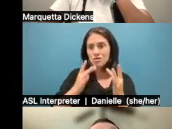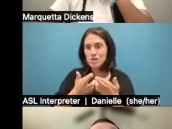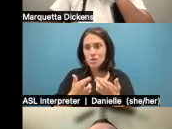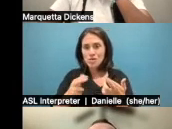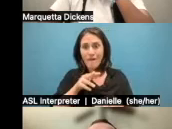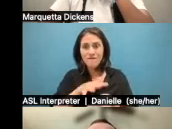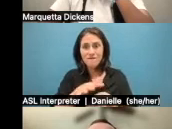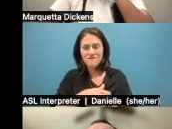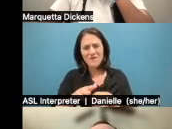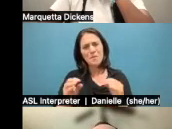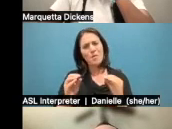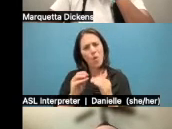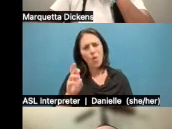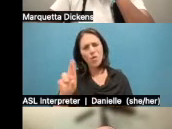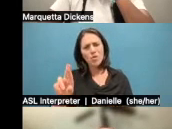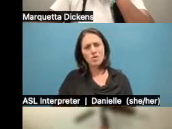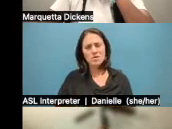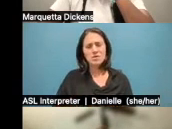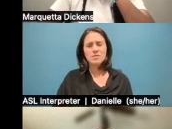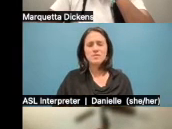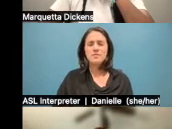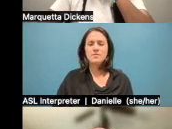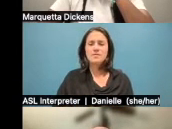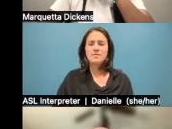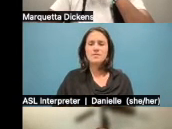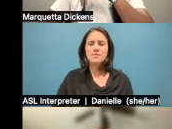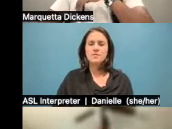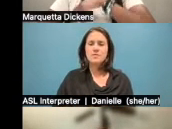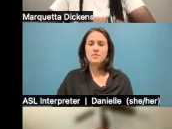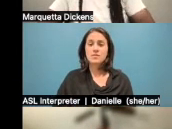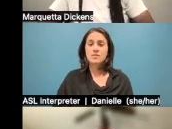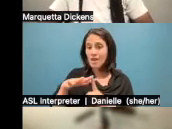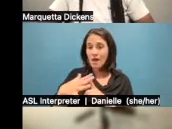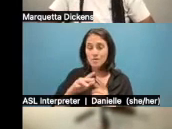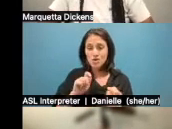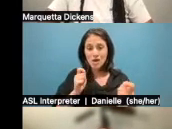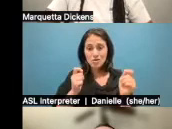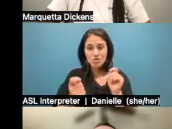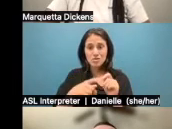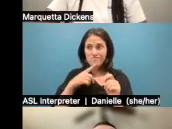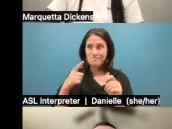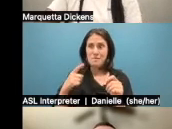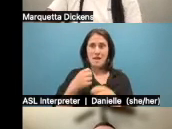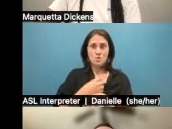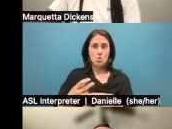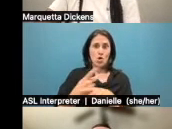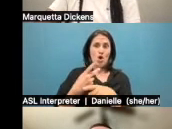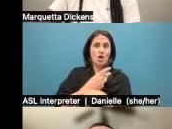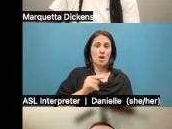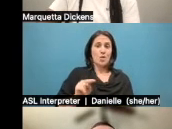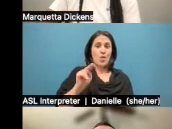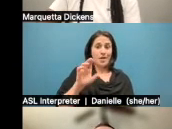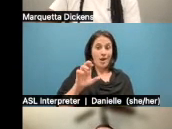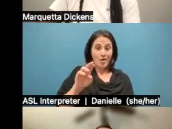more war. And, you know, the things, these things that, you know, climate change exacerbates things going on in Eastern North Carolina, like there's going to be more